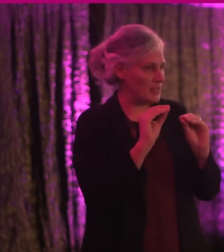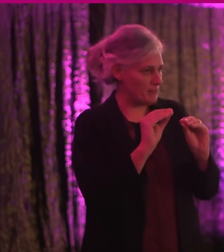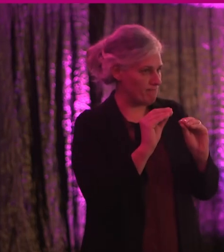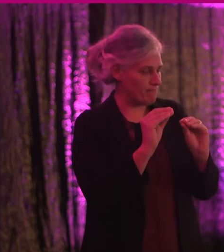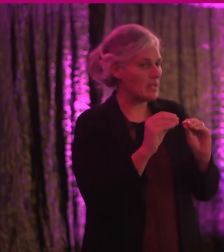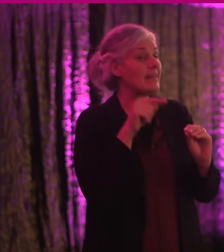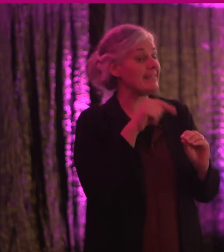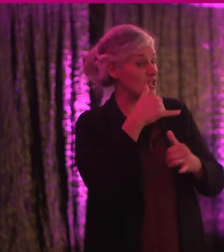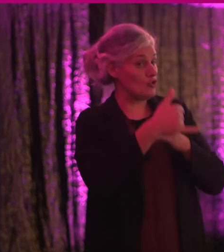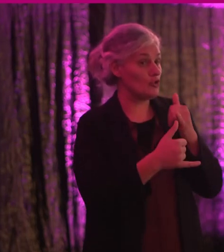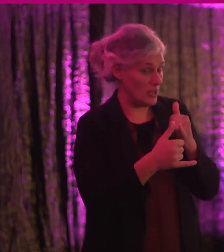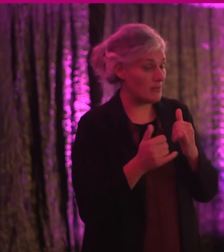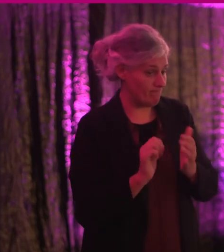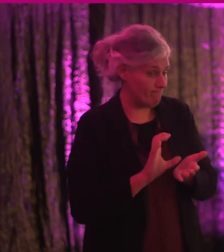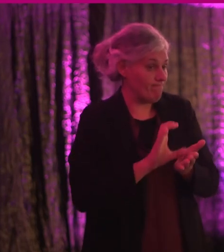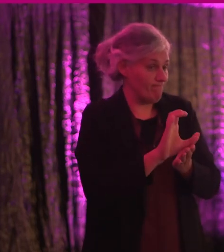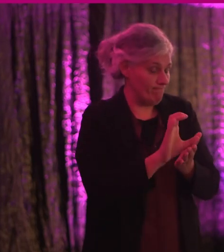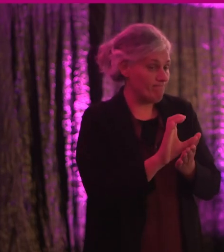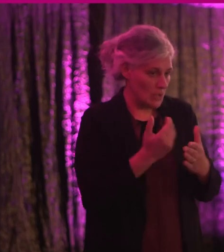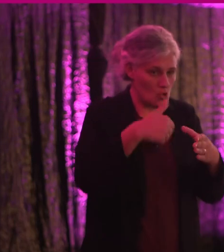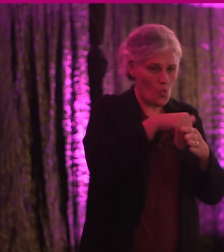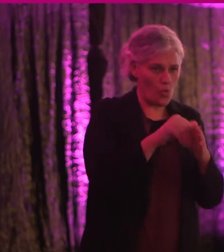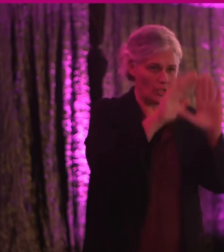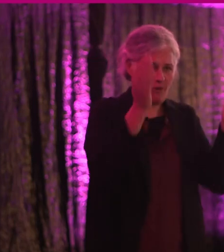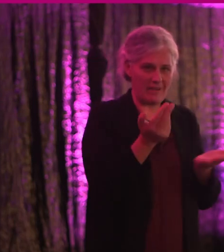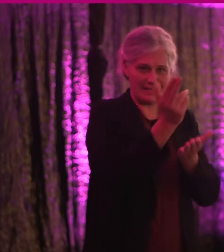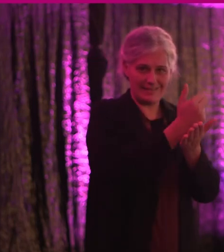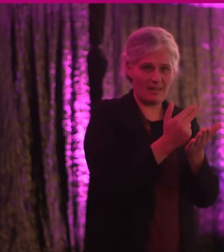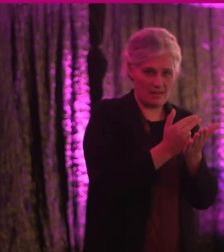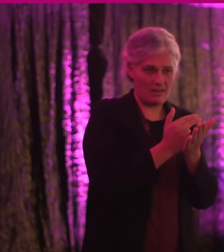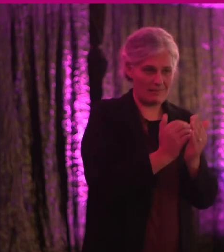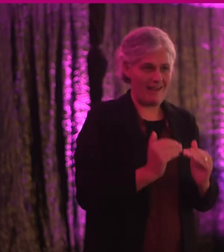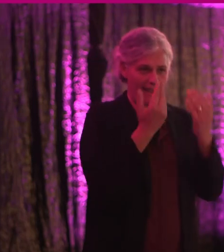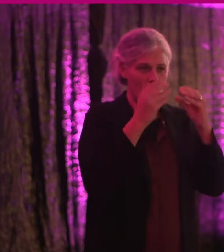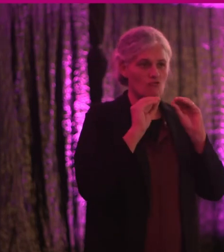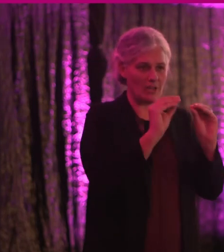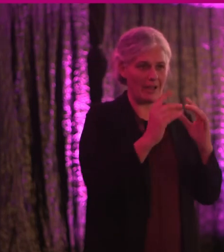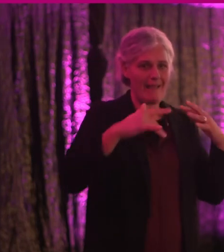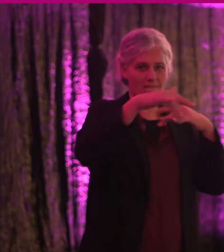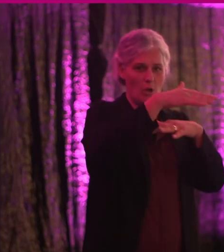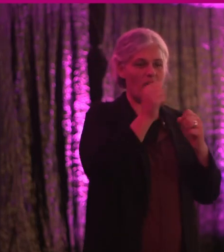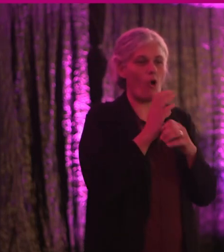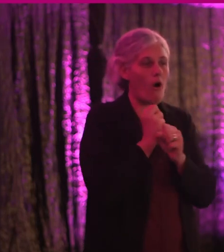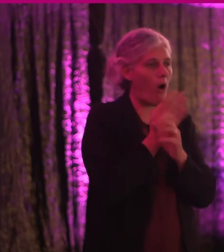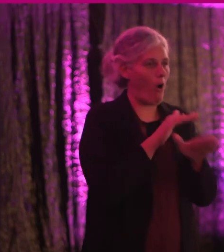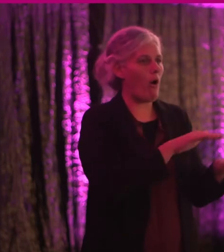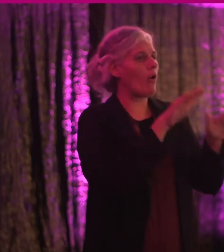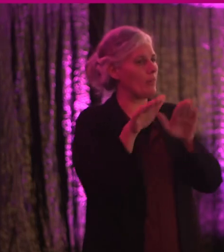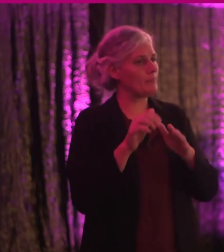which this year is funding inclusive, universally designed higher education environments for all.